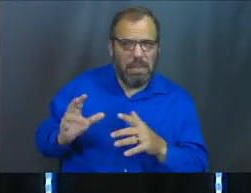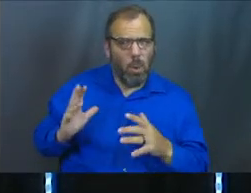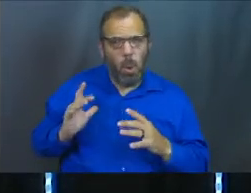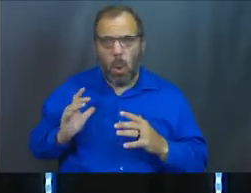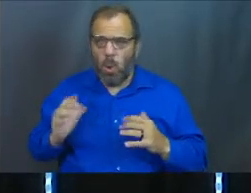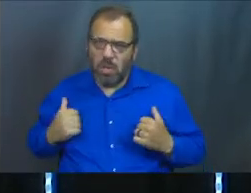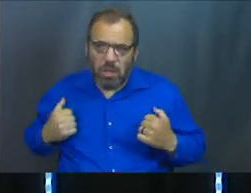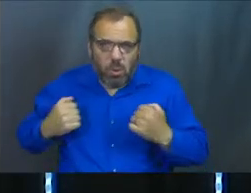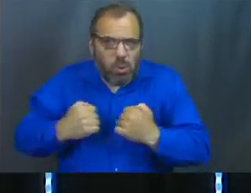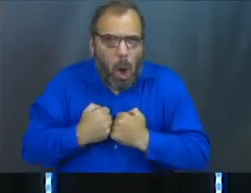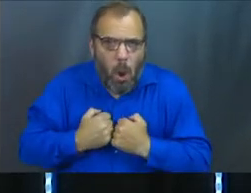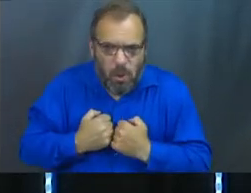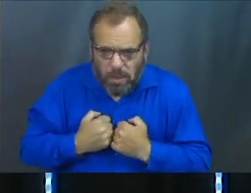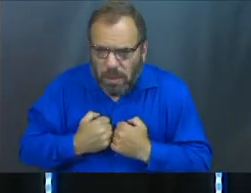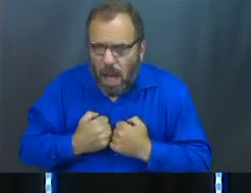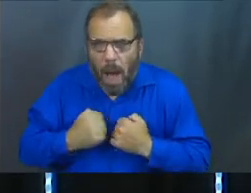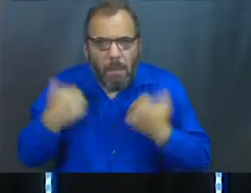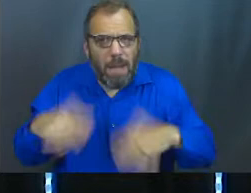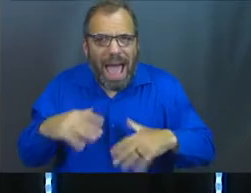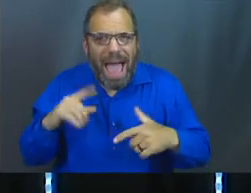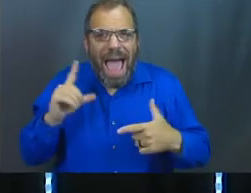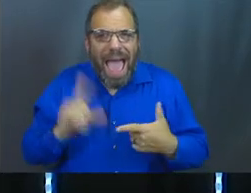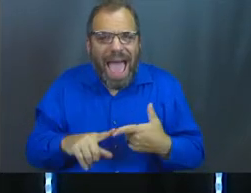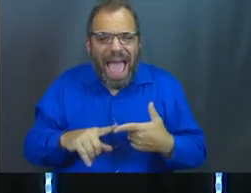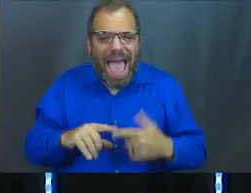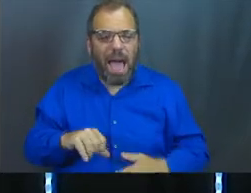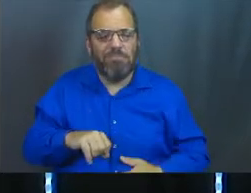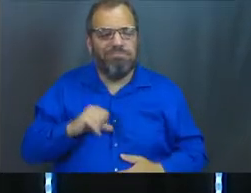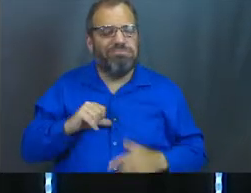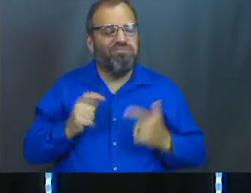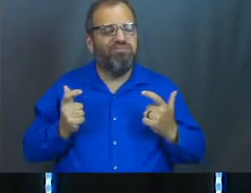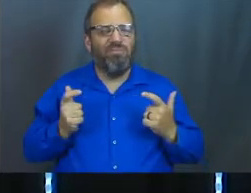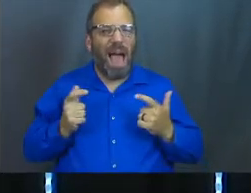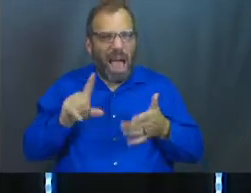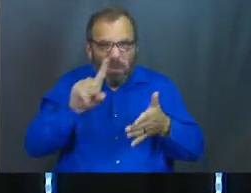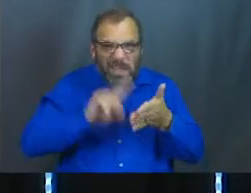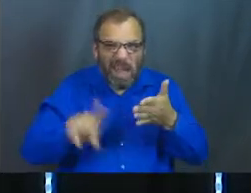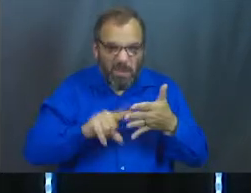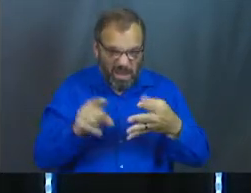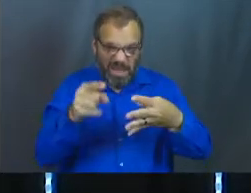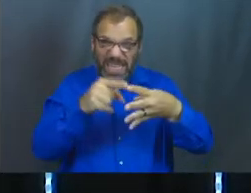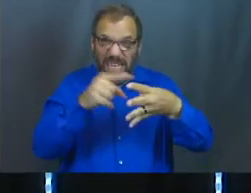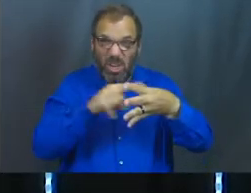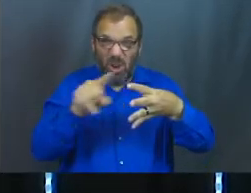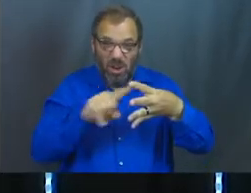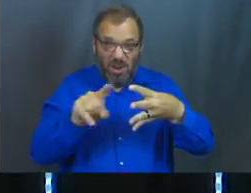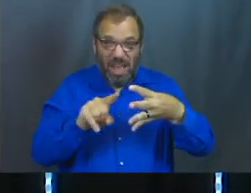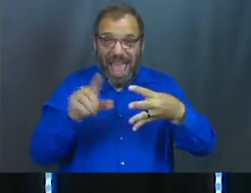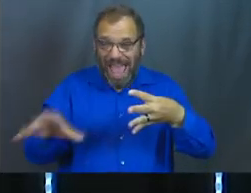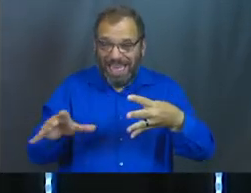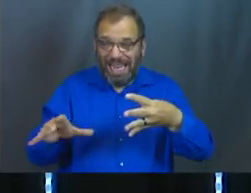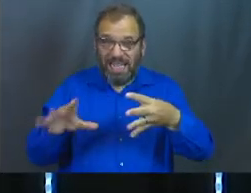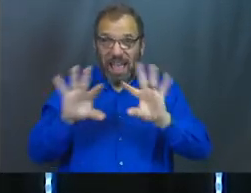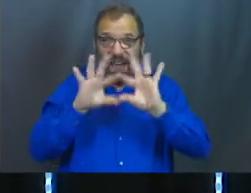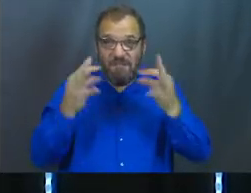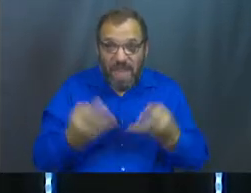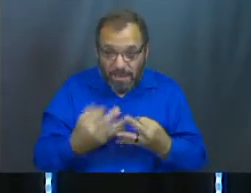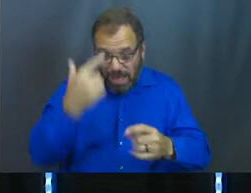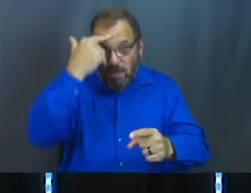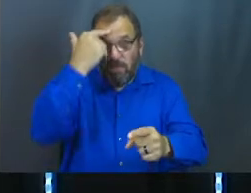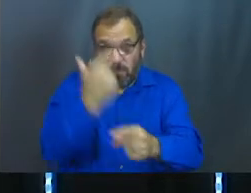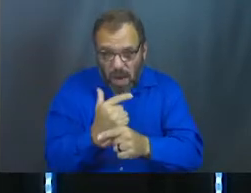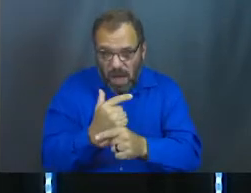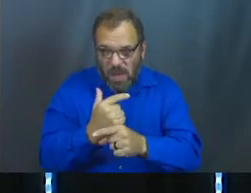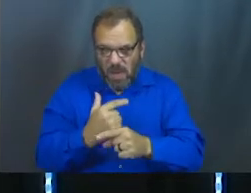right? And he has this amazing coat, and he's got a bit of an ego as well. We explored that in week one, and his dysfunctional family and his